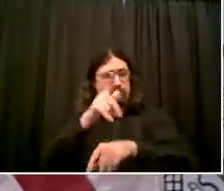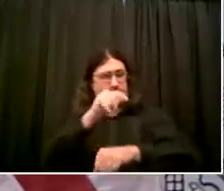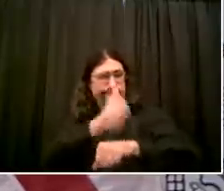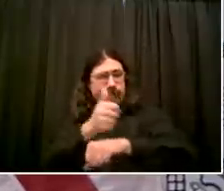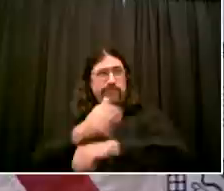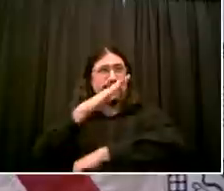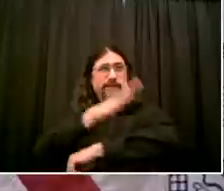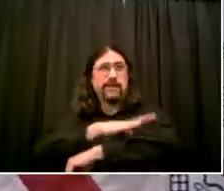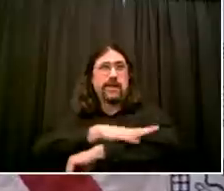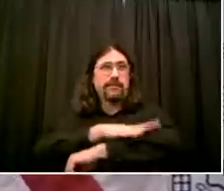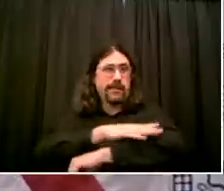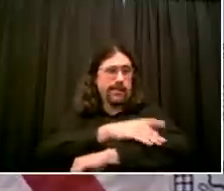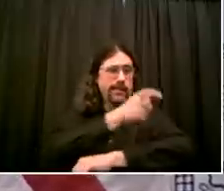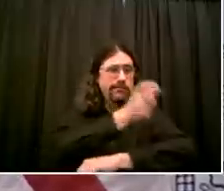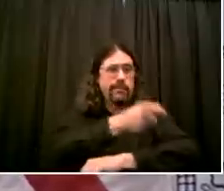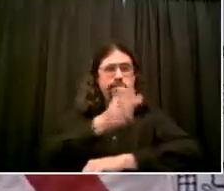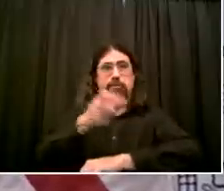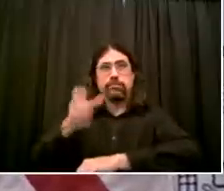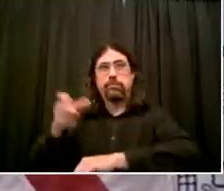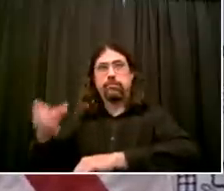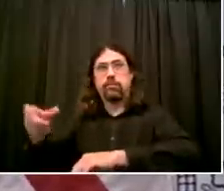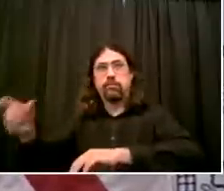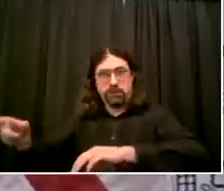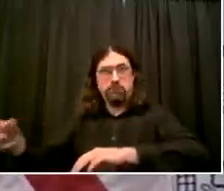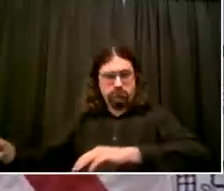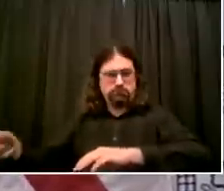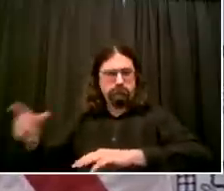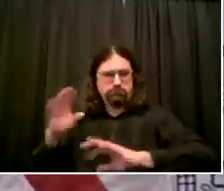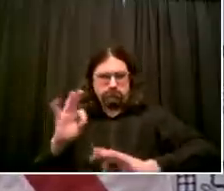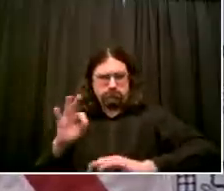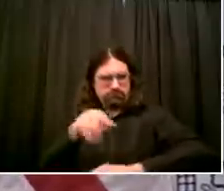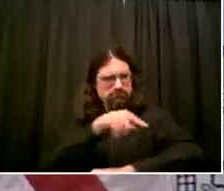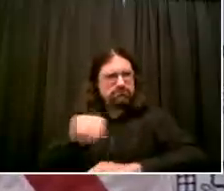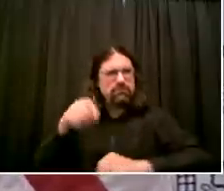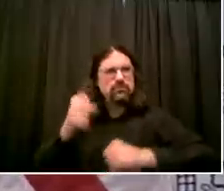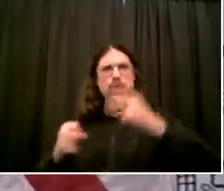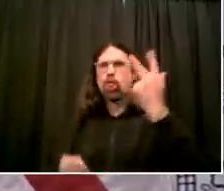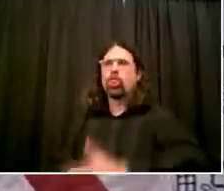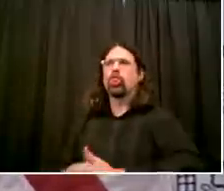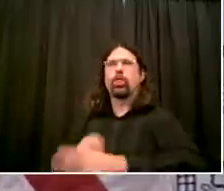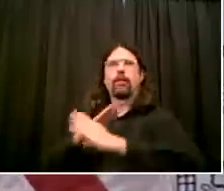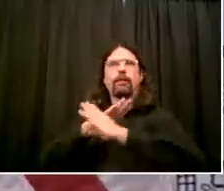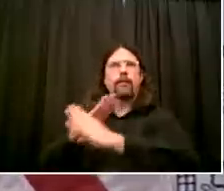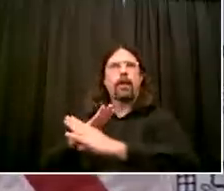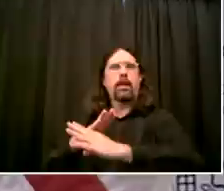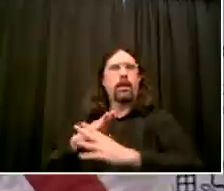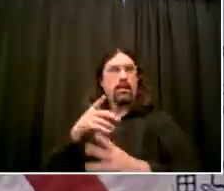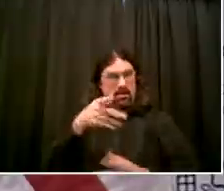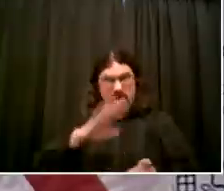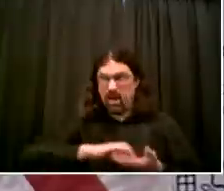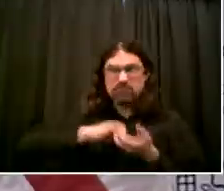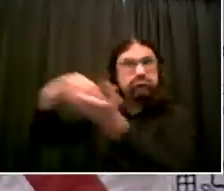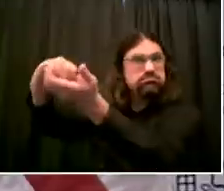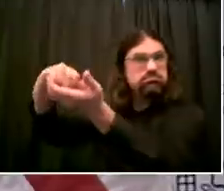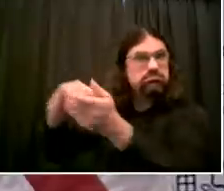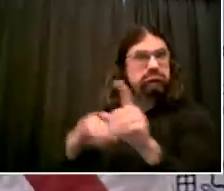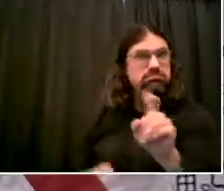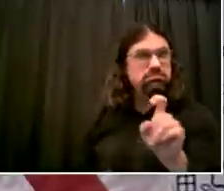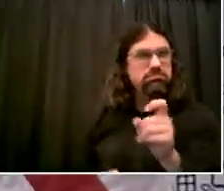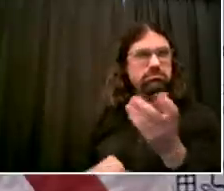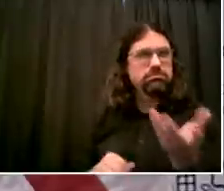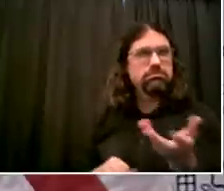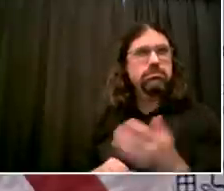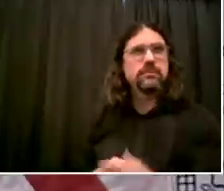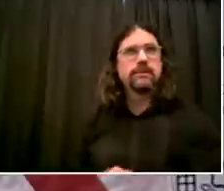do if there are cars in front of your restaurant? You know, Andrew, this is in the vein of great minds think alike. I have been raising this exact